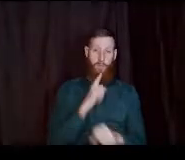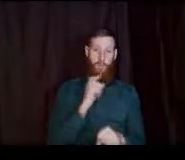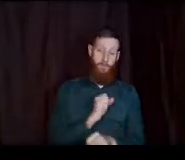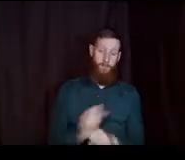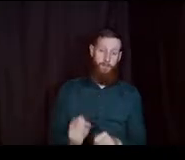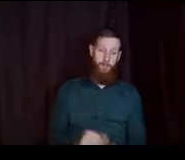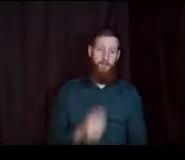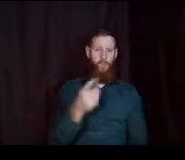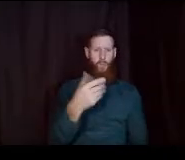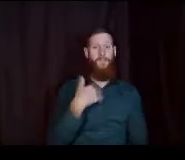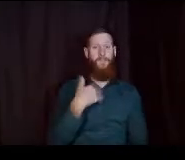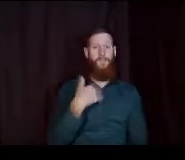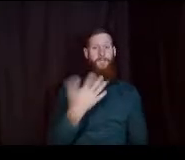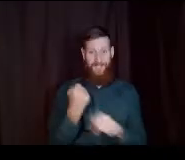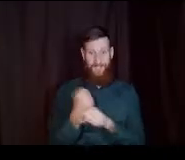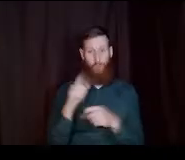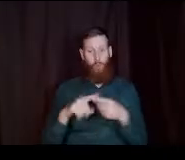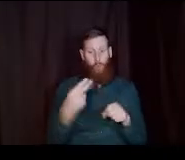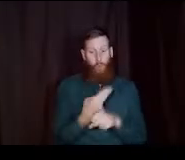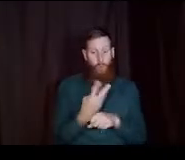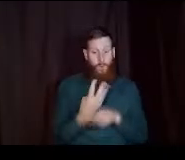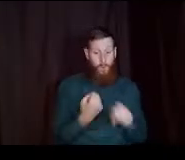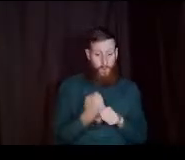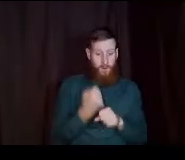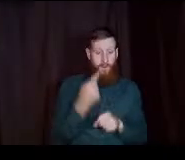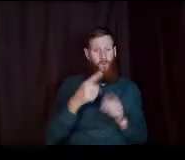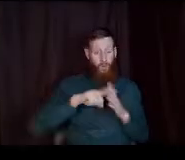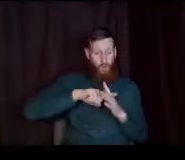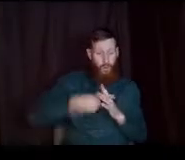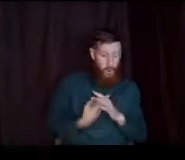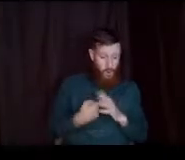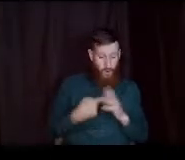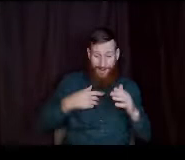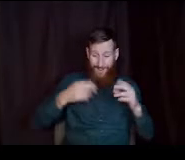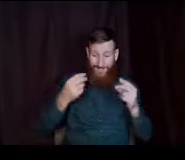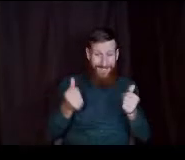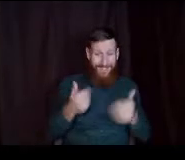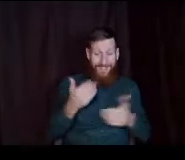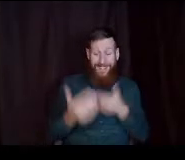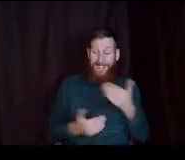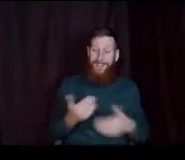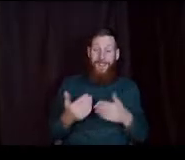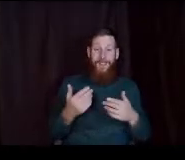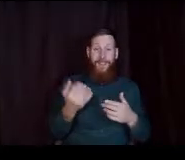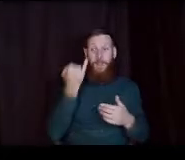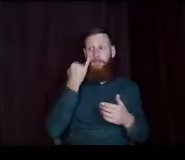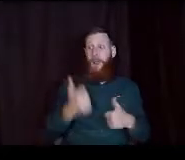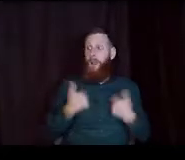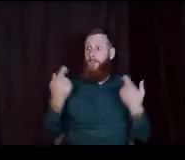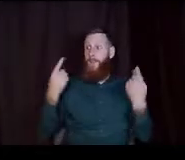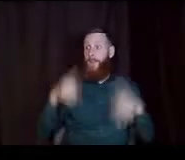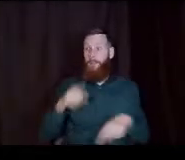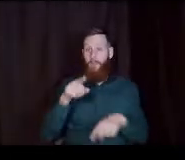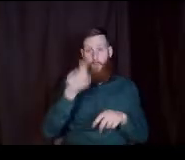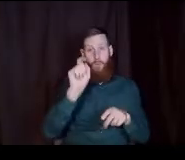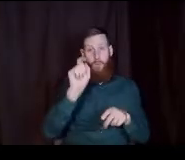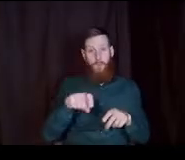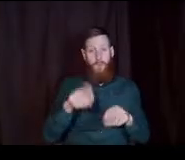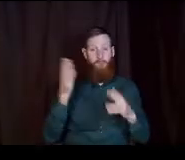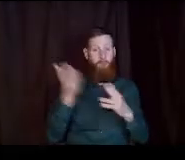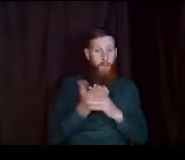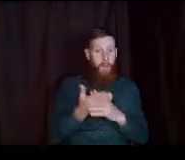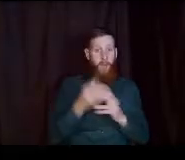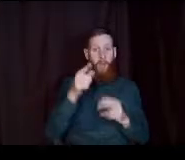five years to use four years of funding so if you start right away and let's say life happens and you have to take a break you can take like a